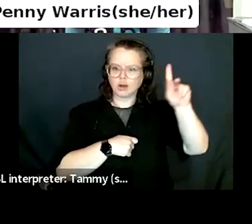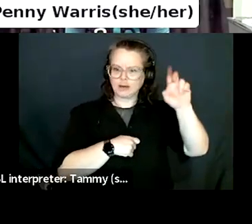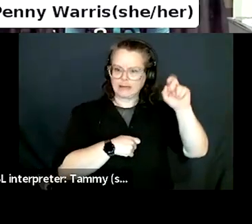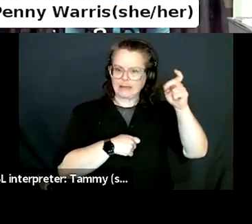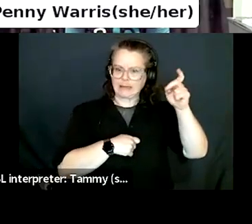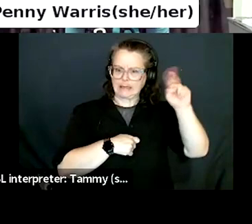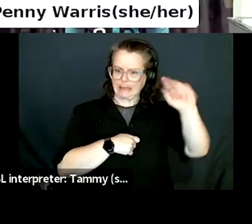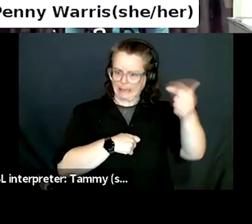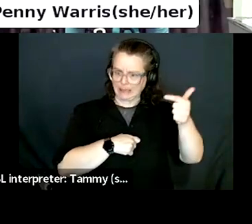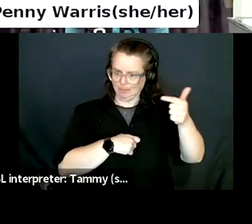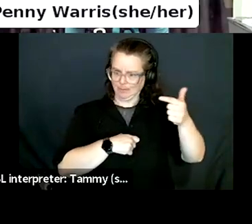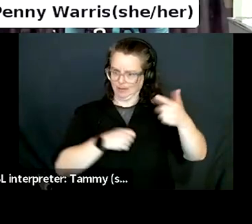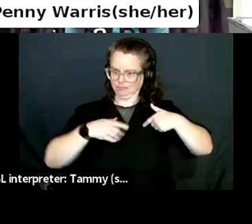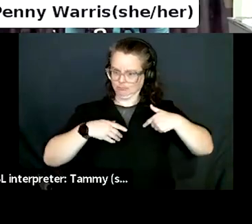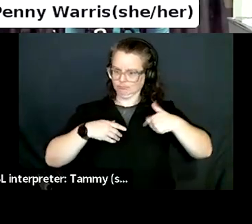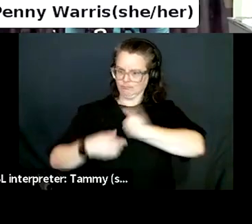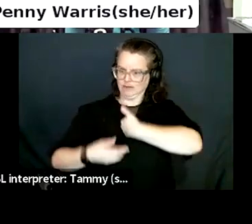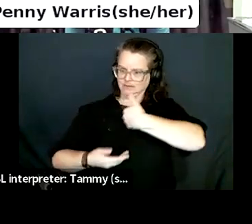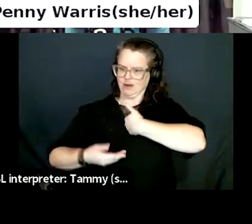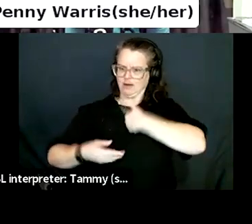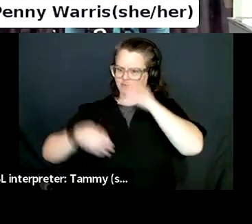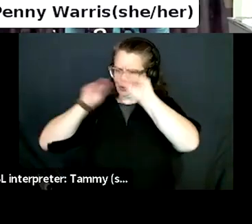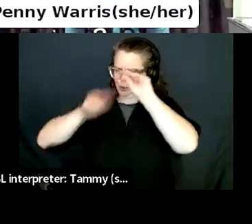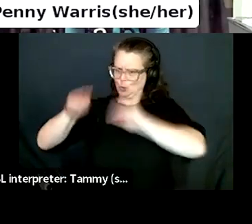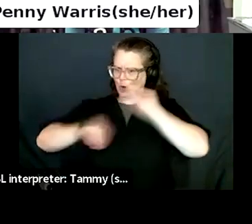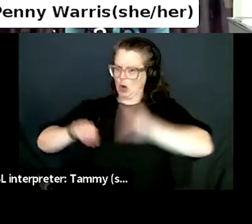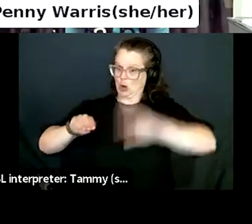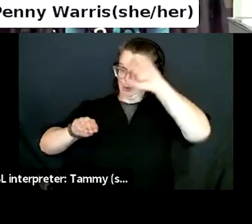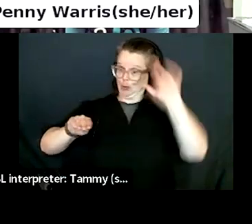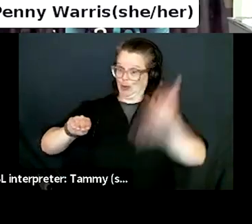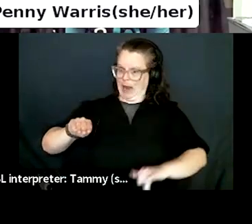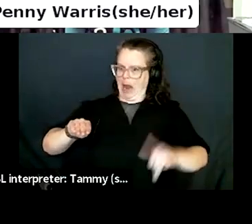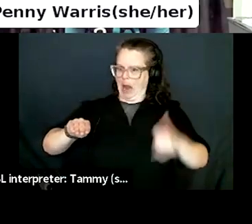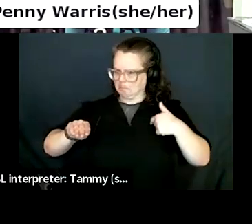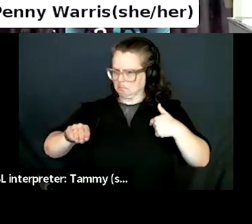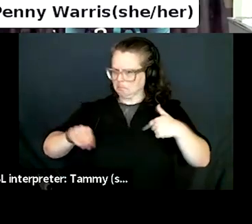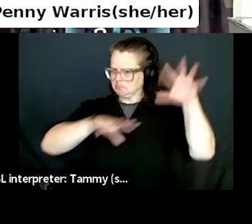about $2,000. And so know that that's coming.